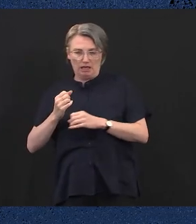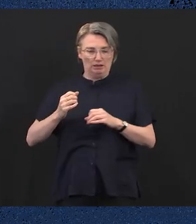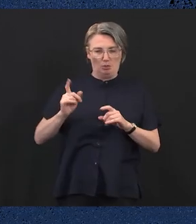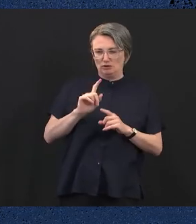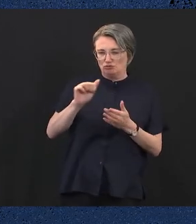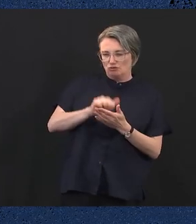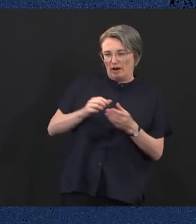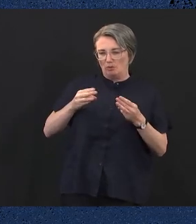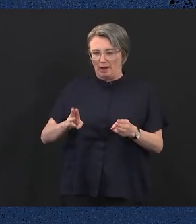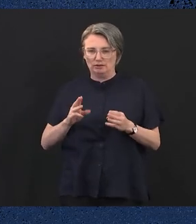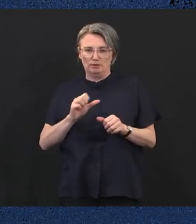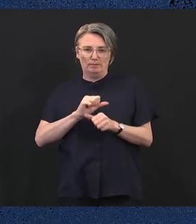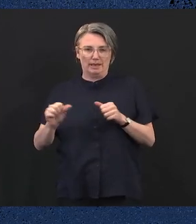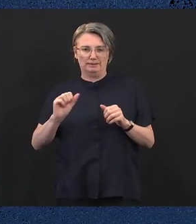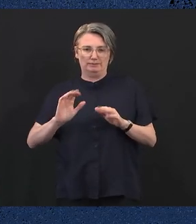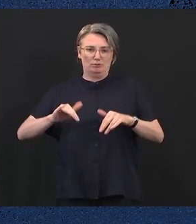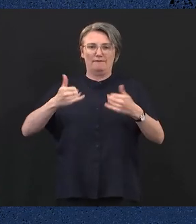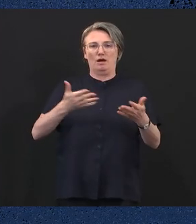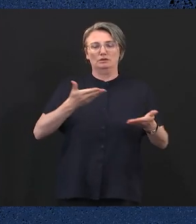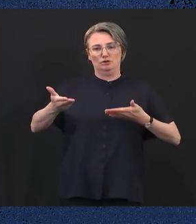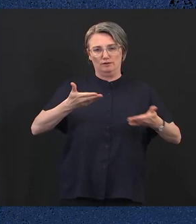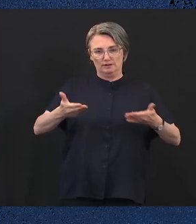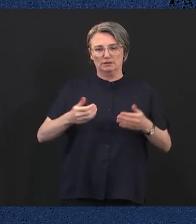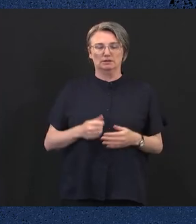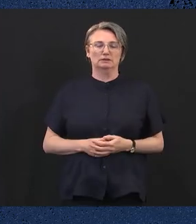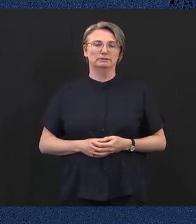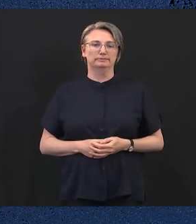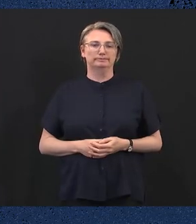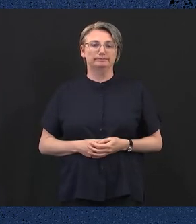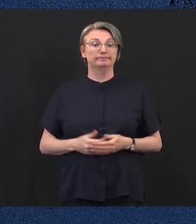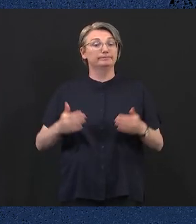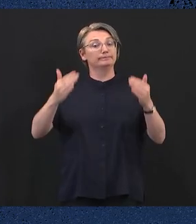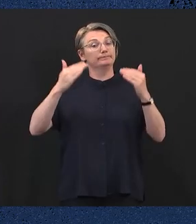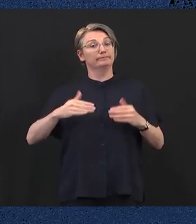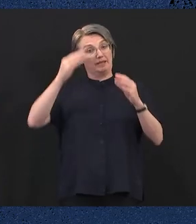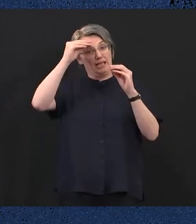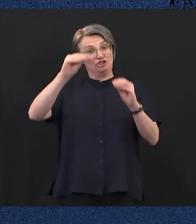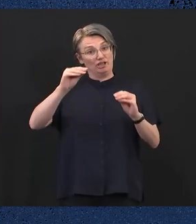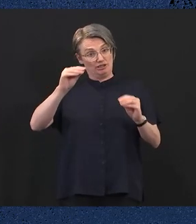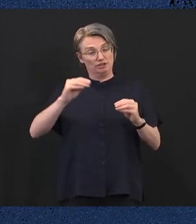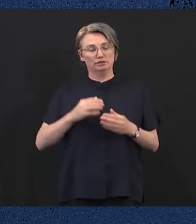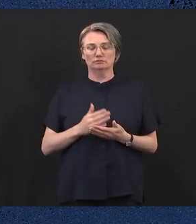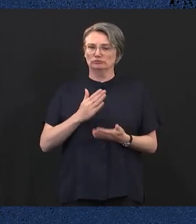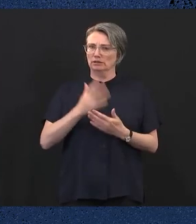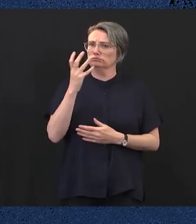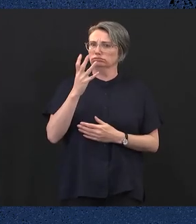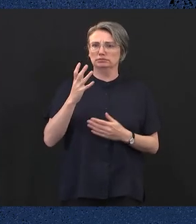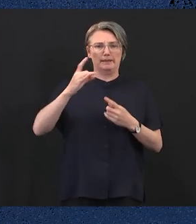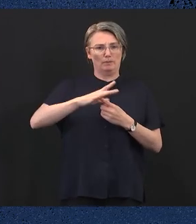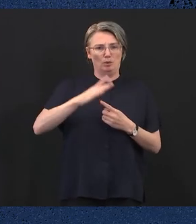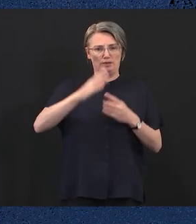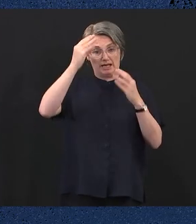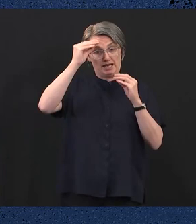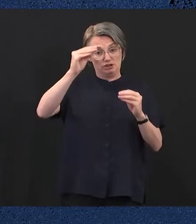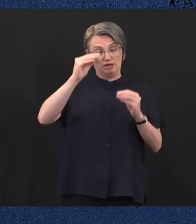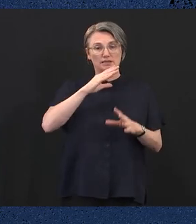Education. The government knows that education changes lives. In its third term, the government will continue its